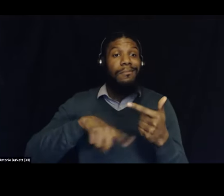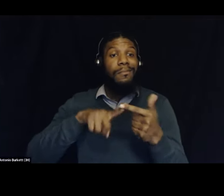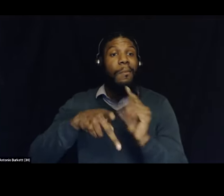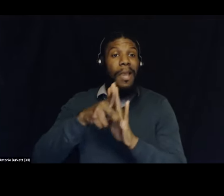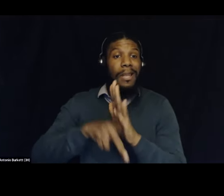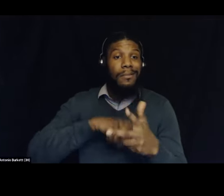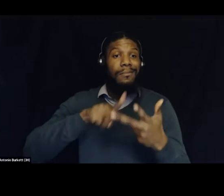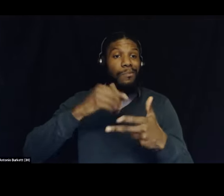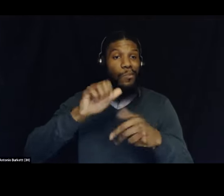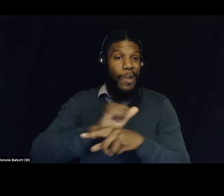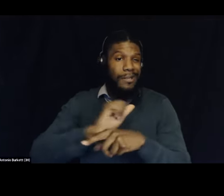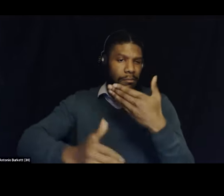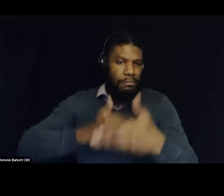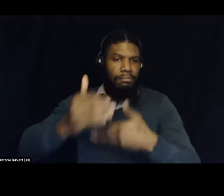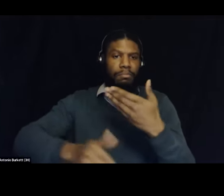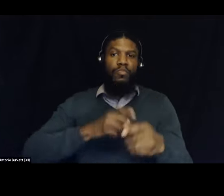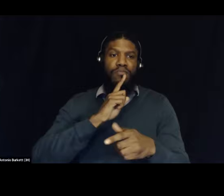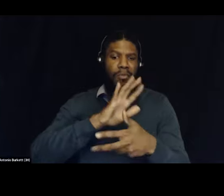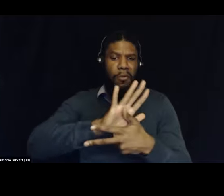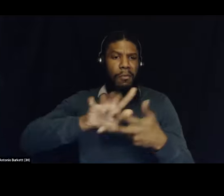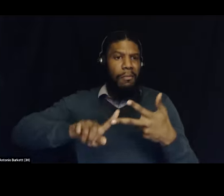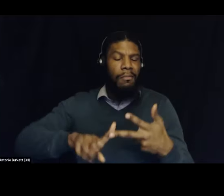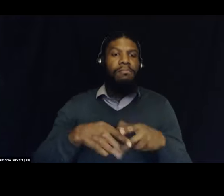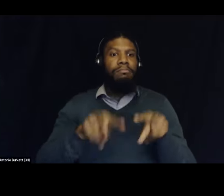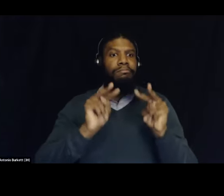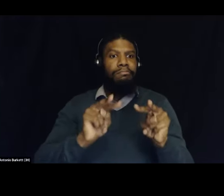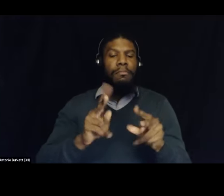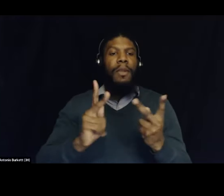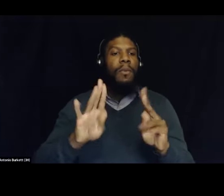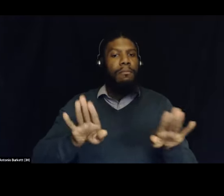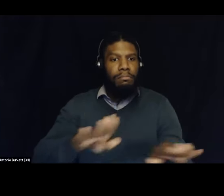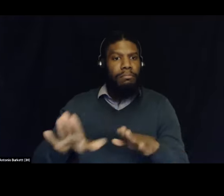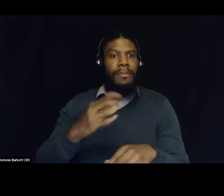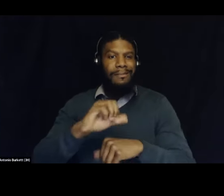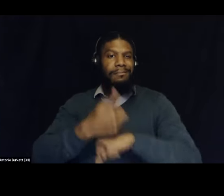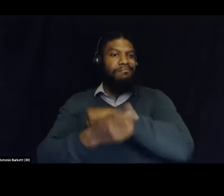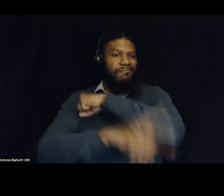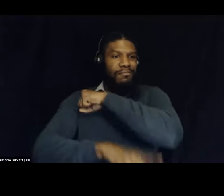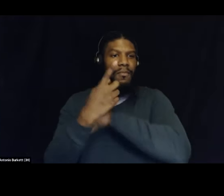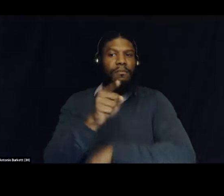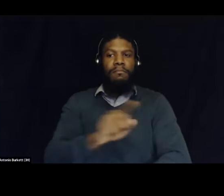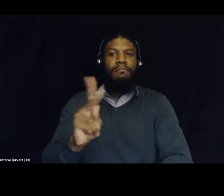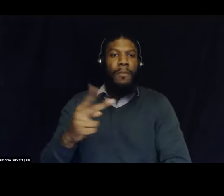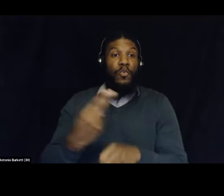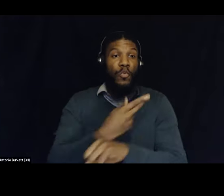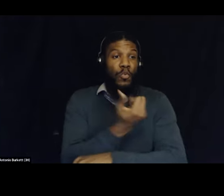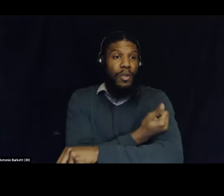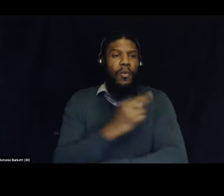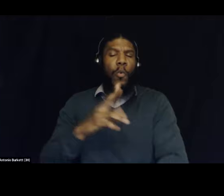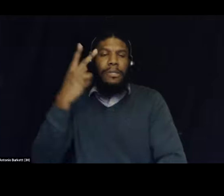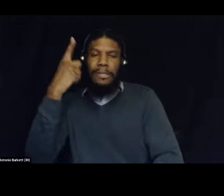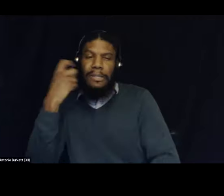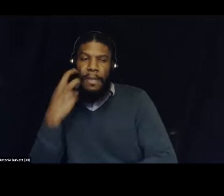practices that monitor the behavior and impose punishments on people who use drugs or people suspected of using drugs.